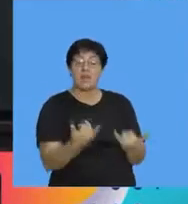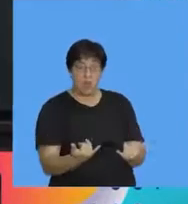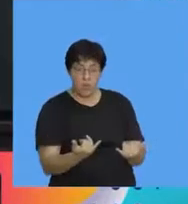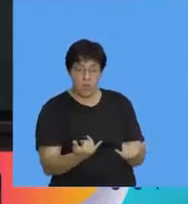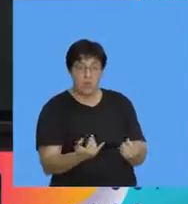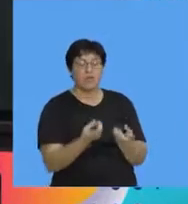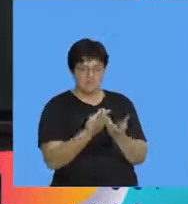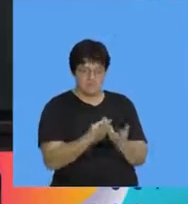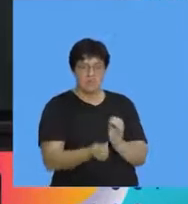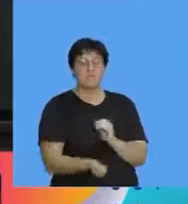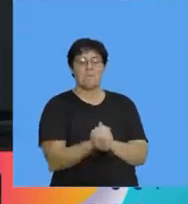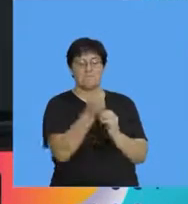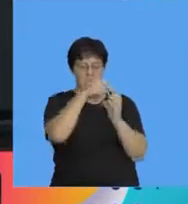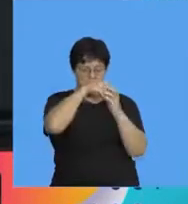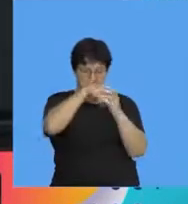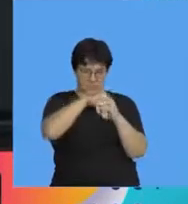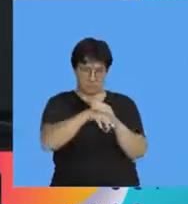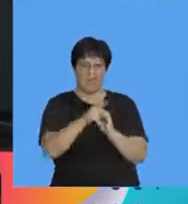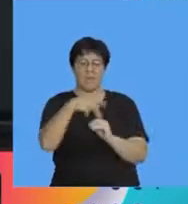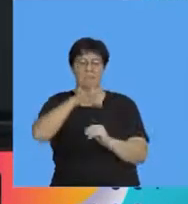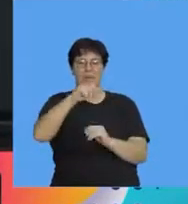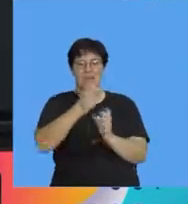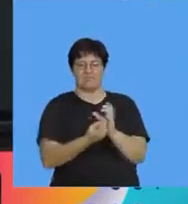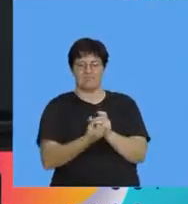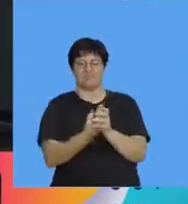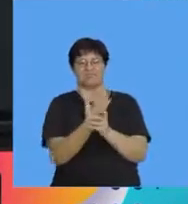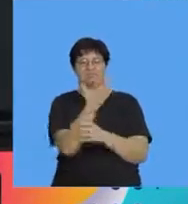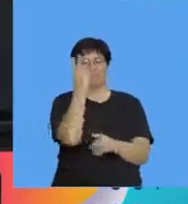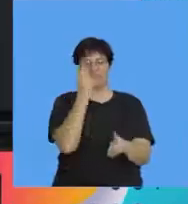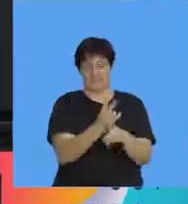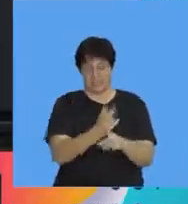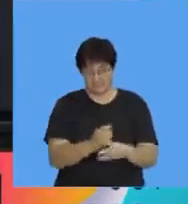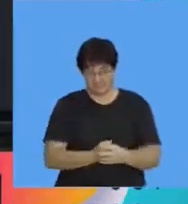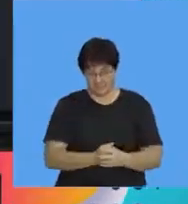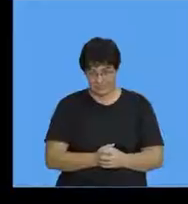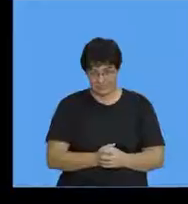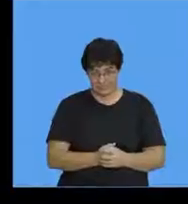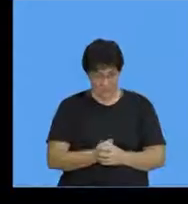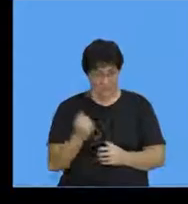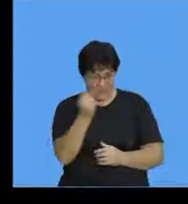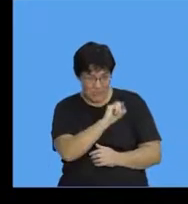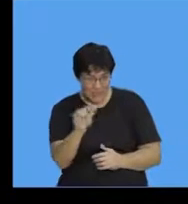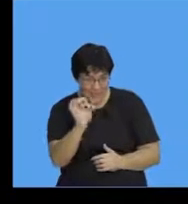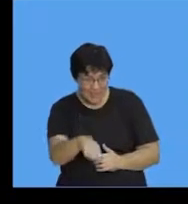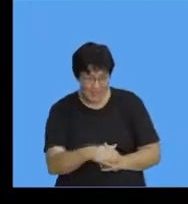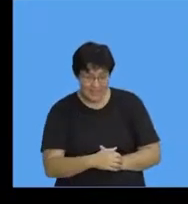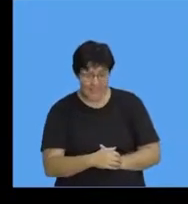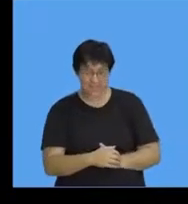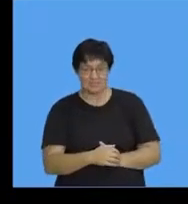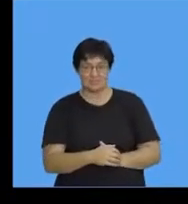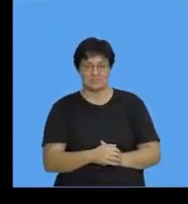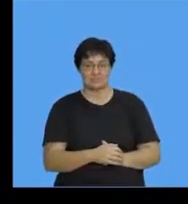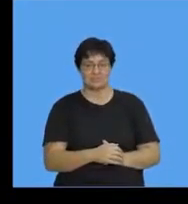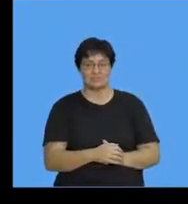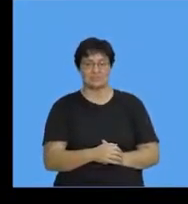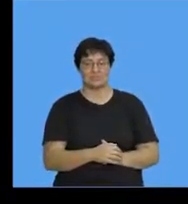I going to make I'm going to make a new pine plant hey new pine tree how's that for cool all right